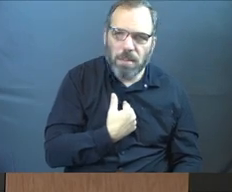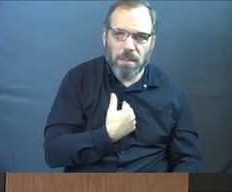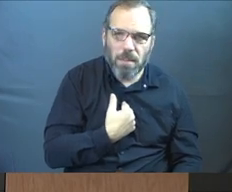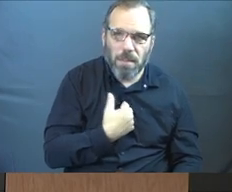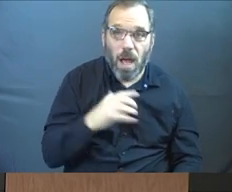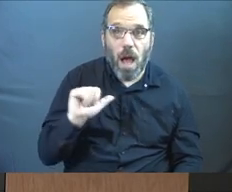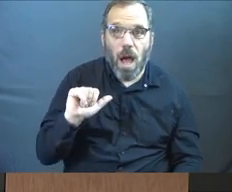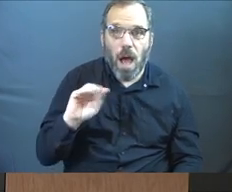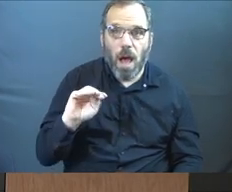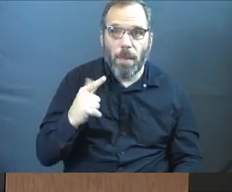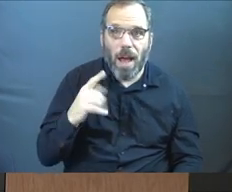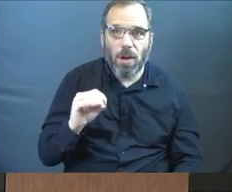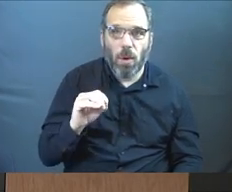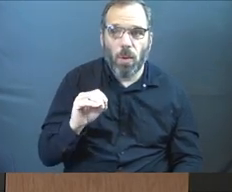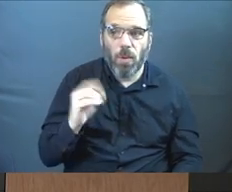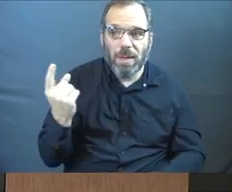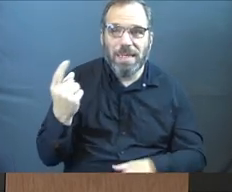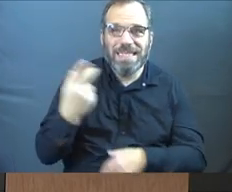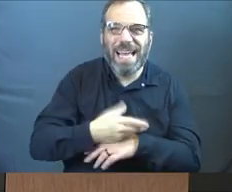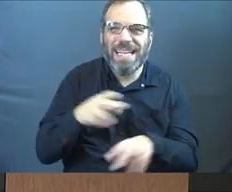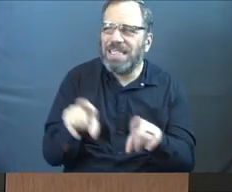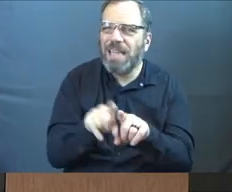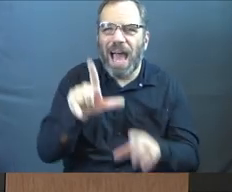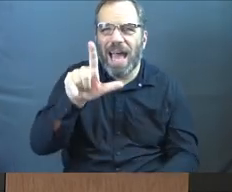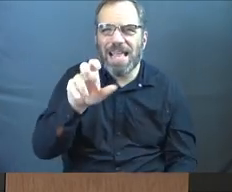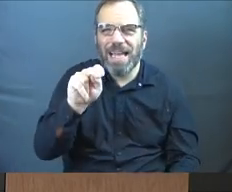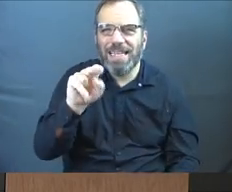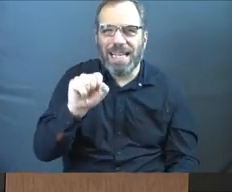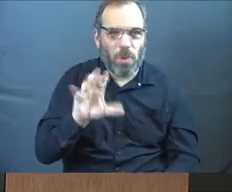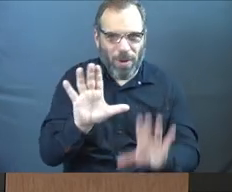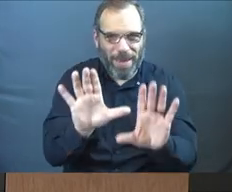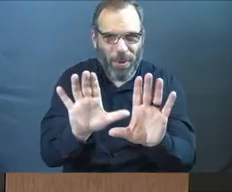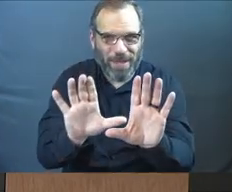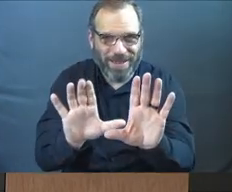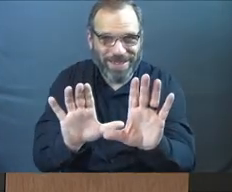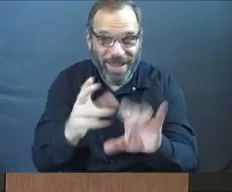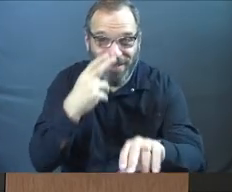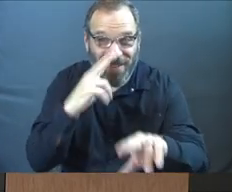Imago Dei is a lens. Okay, now it's going to get really fun.